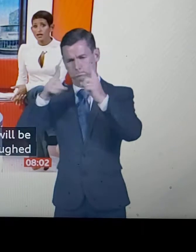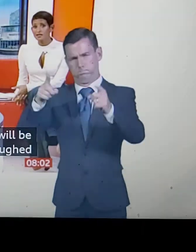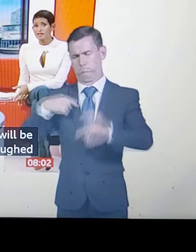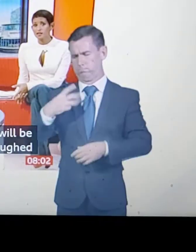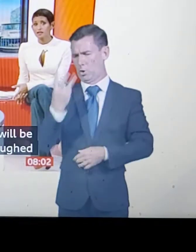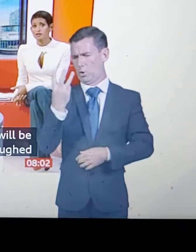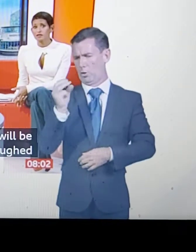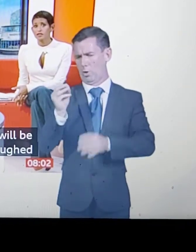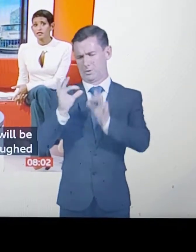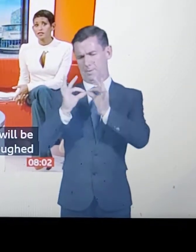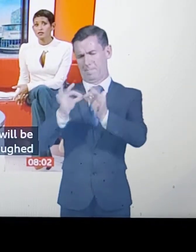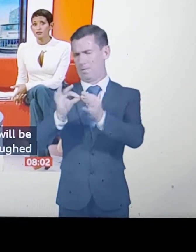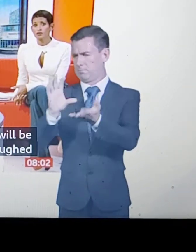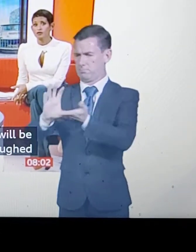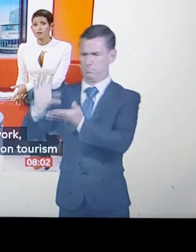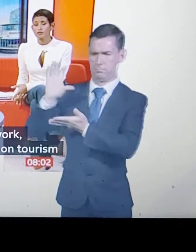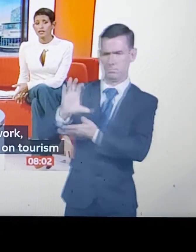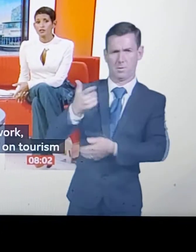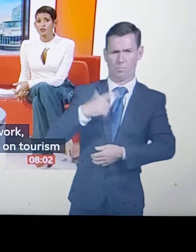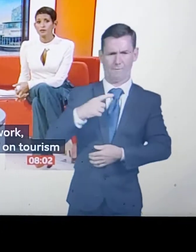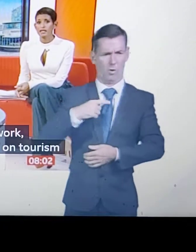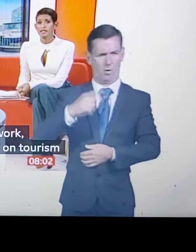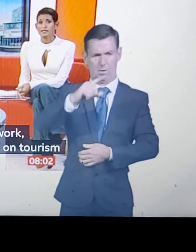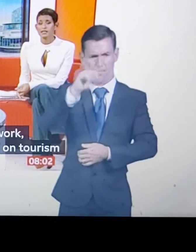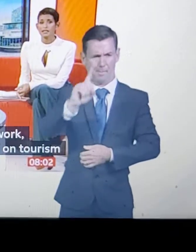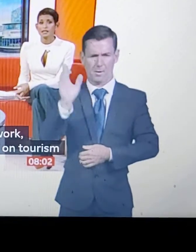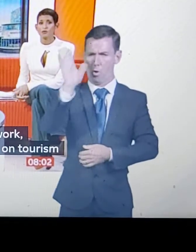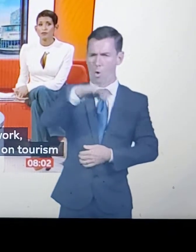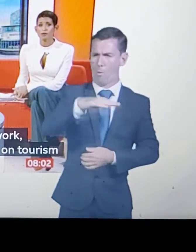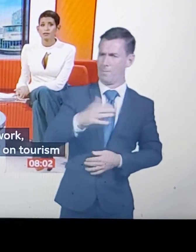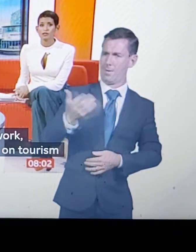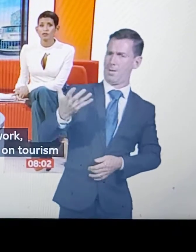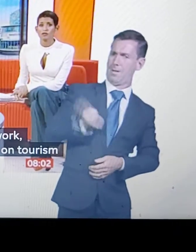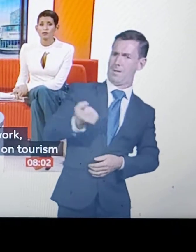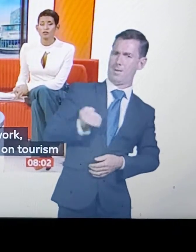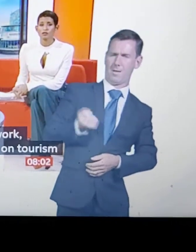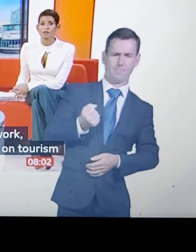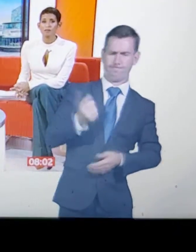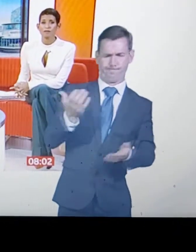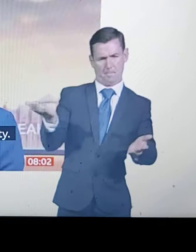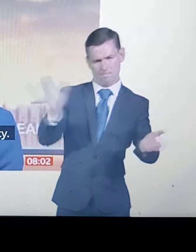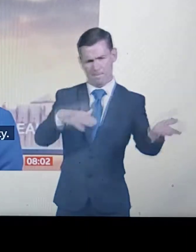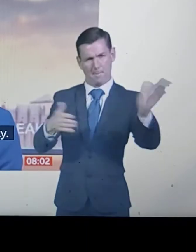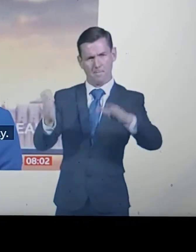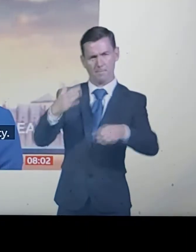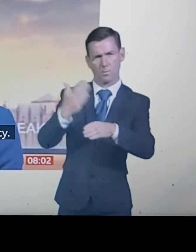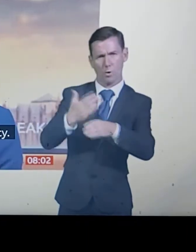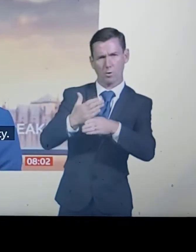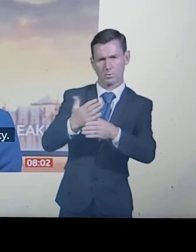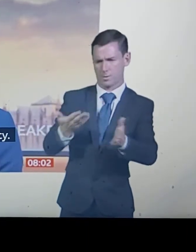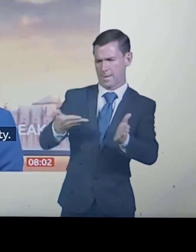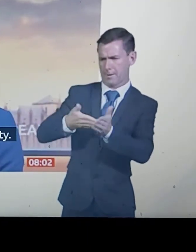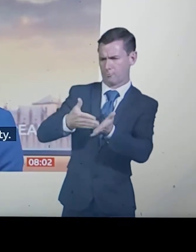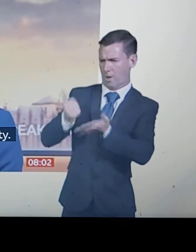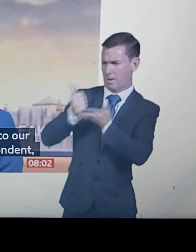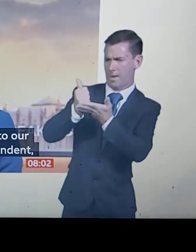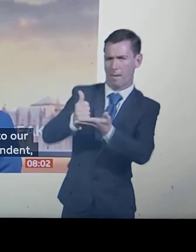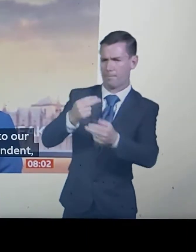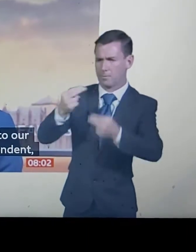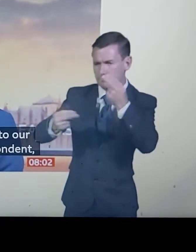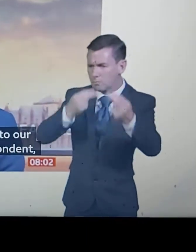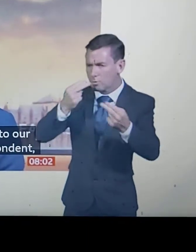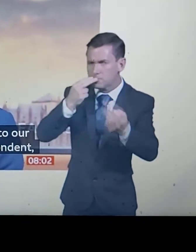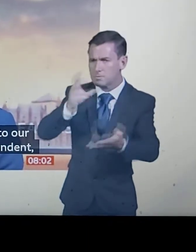work as well as a cut to VAT on tourism and hospitality. Let's get more from our political correspondent, Jonathan Blake, who's in Westminster.